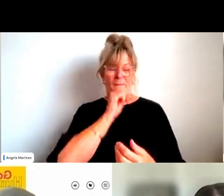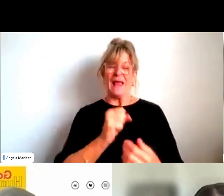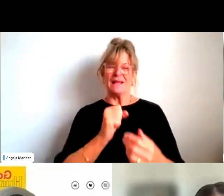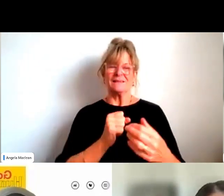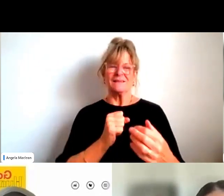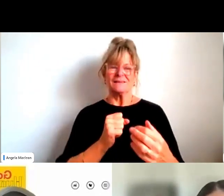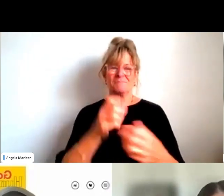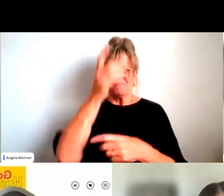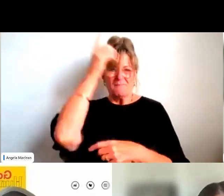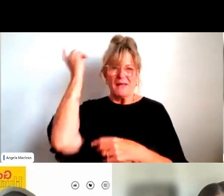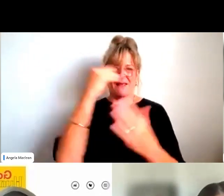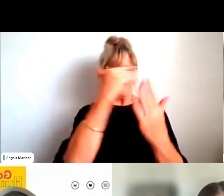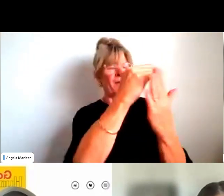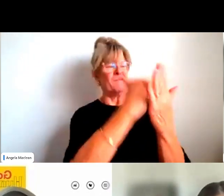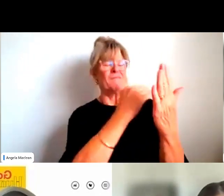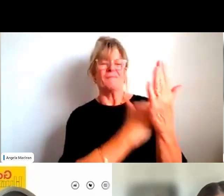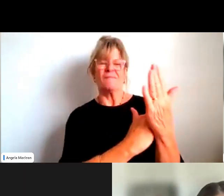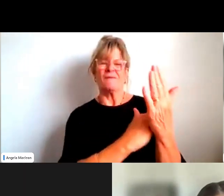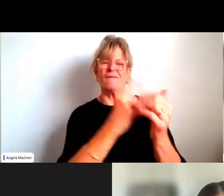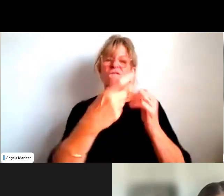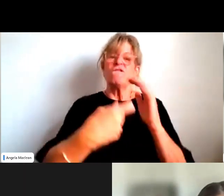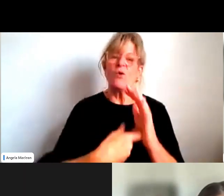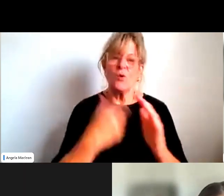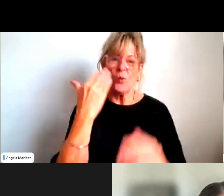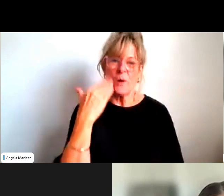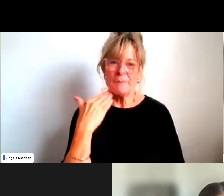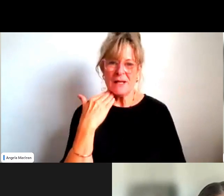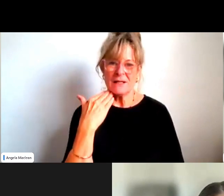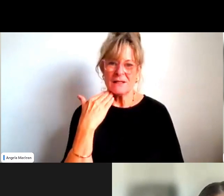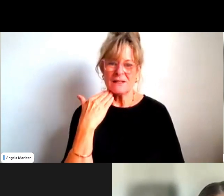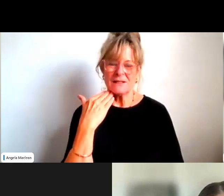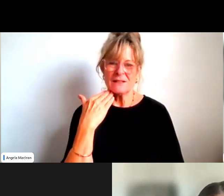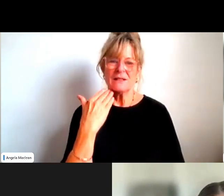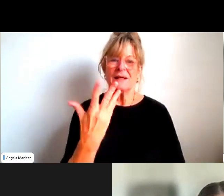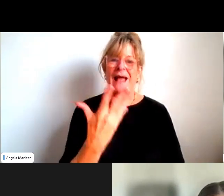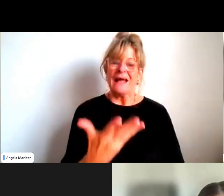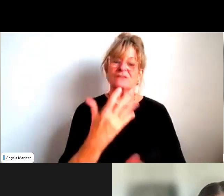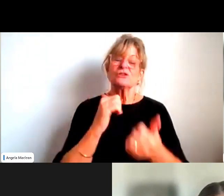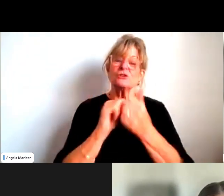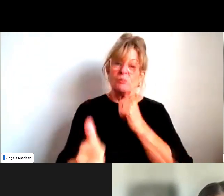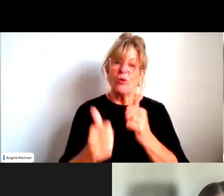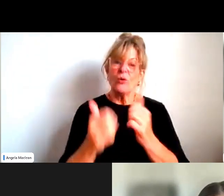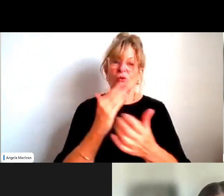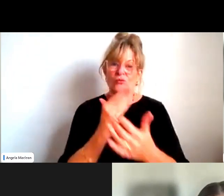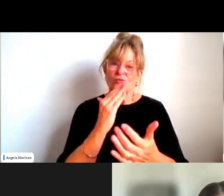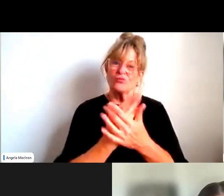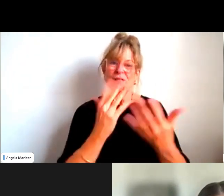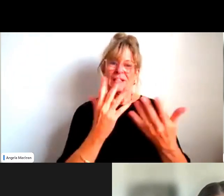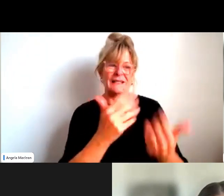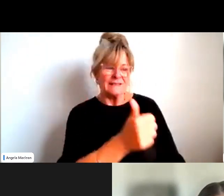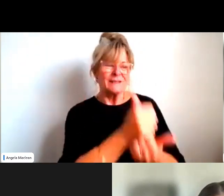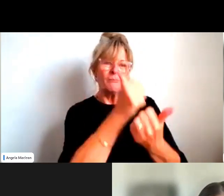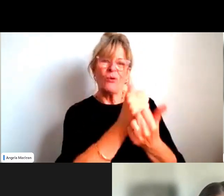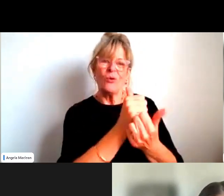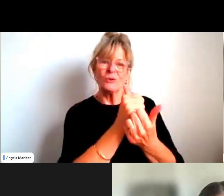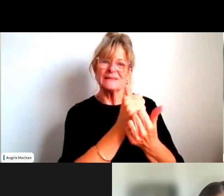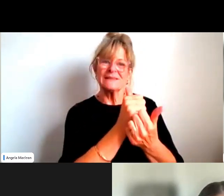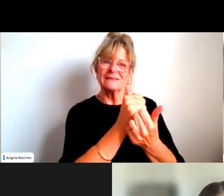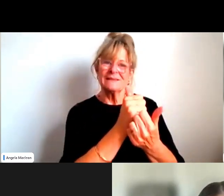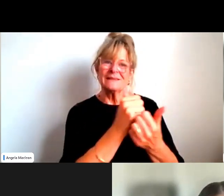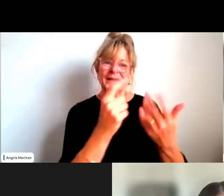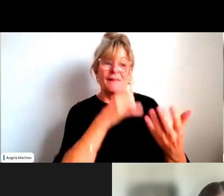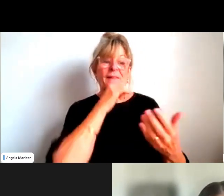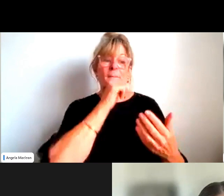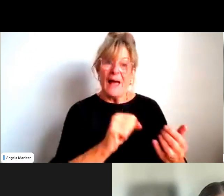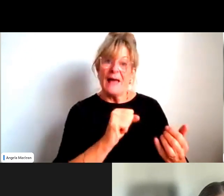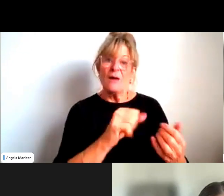and women of color. And then when sport is designed in a way that caters to the other half of the population, that is, uh, that it